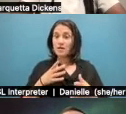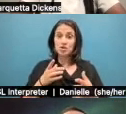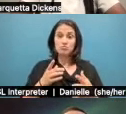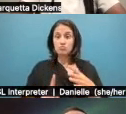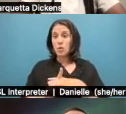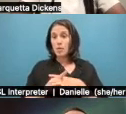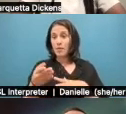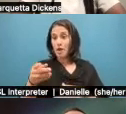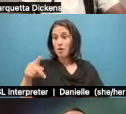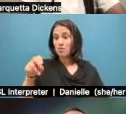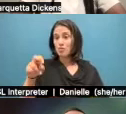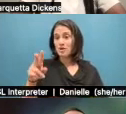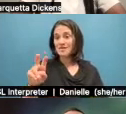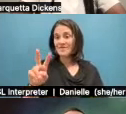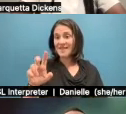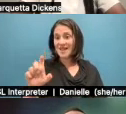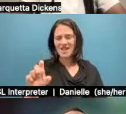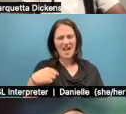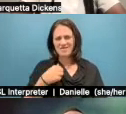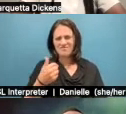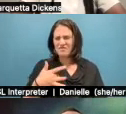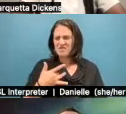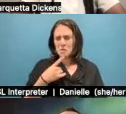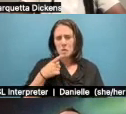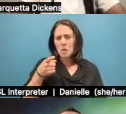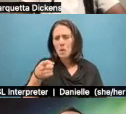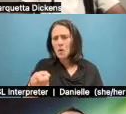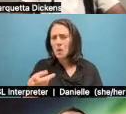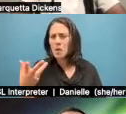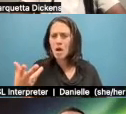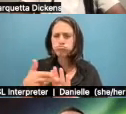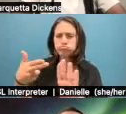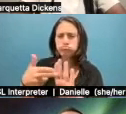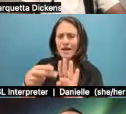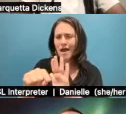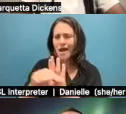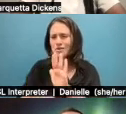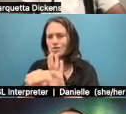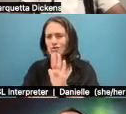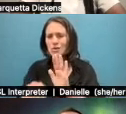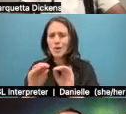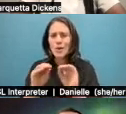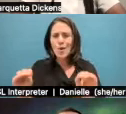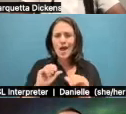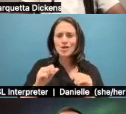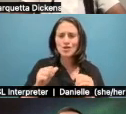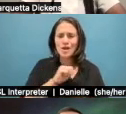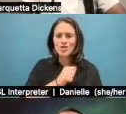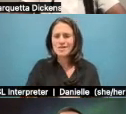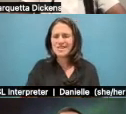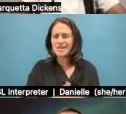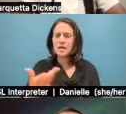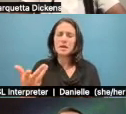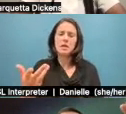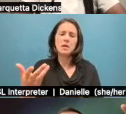it's sort of highlighted as having no agency, as sort of being doomed in a place